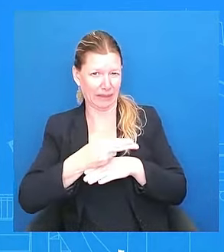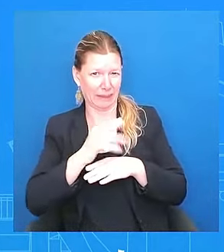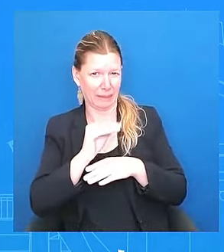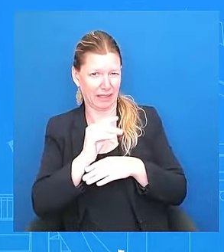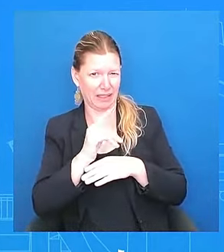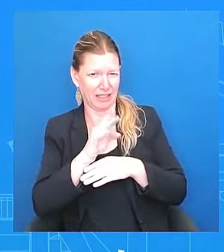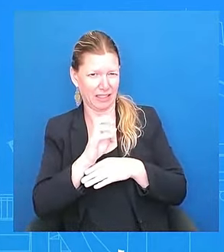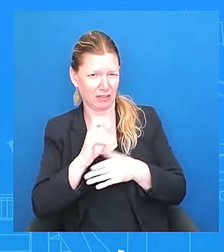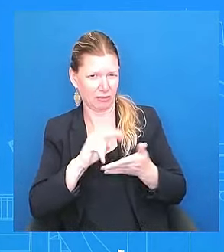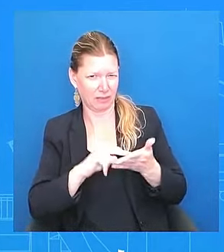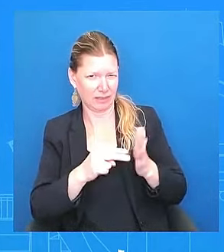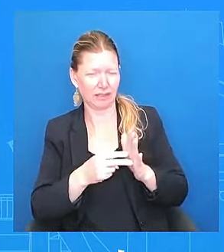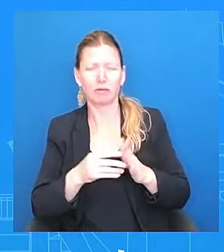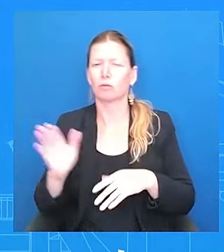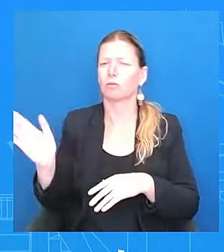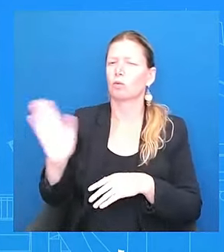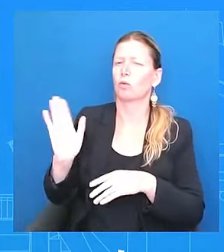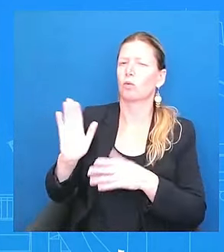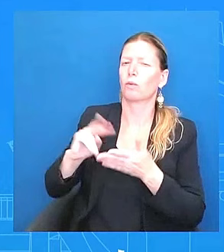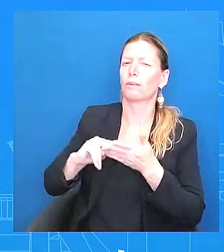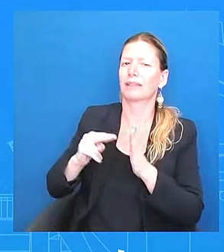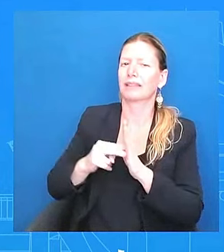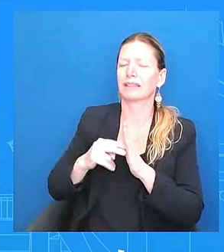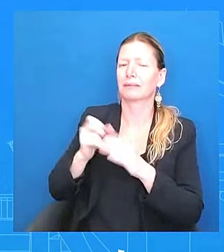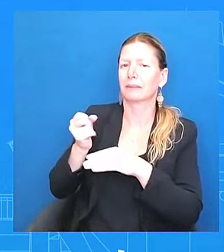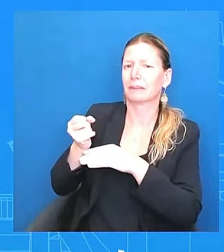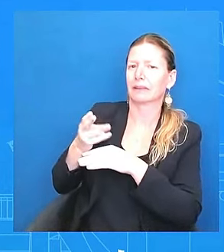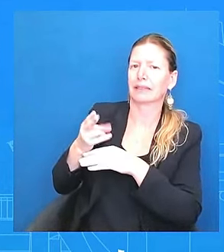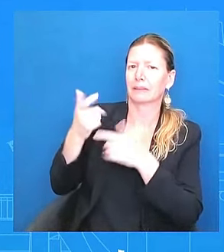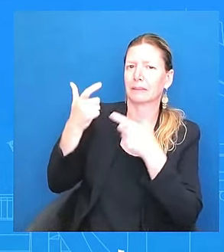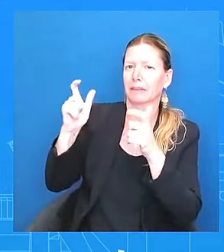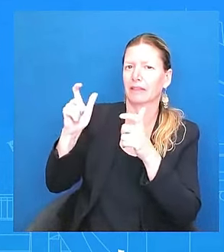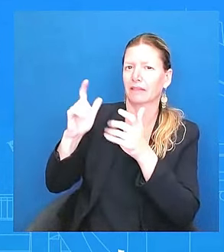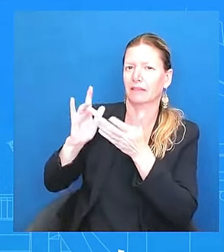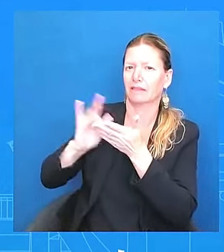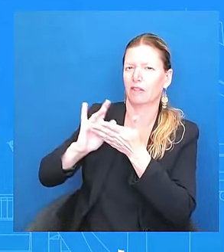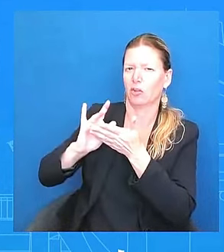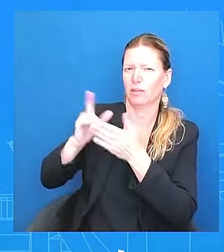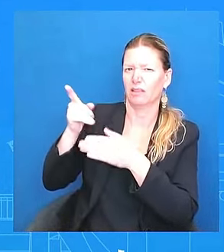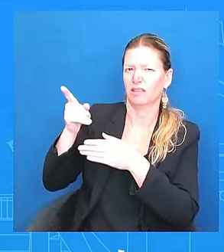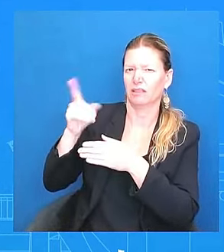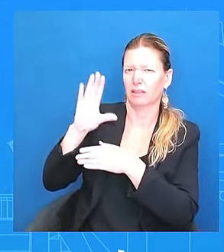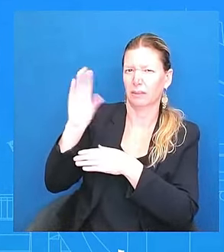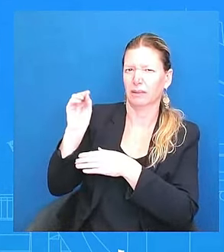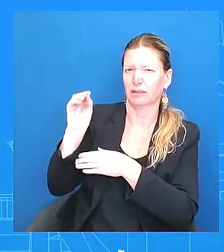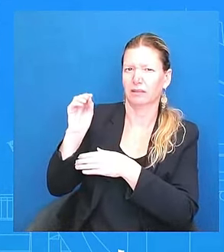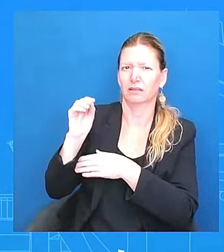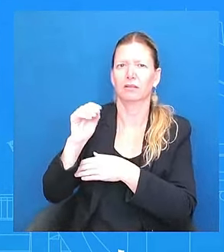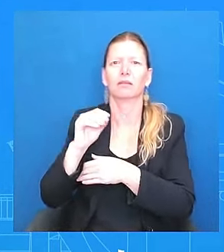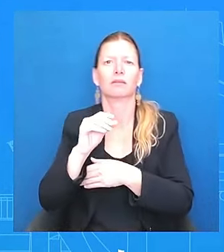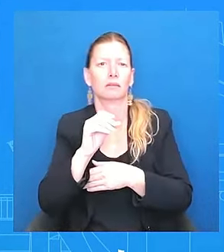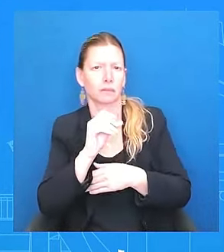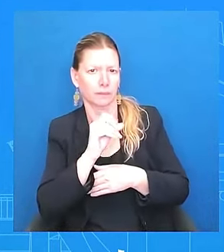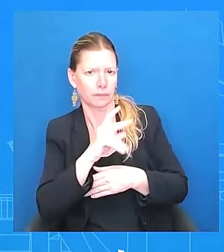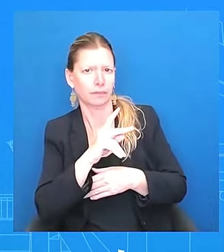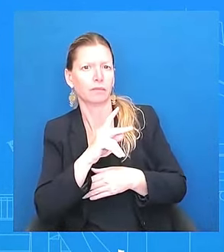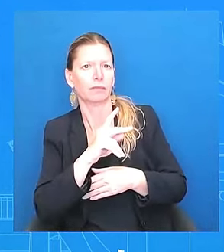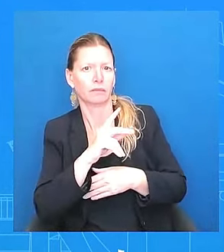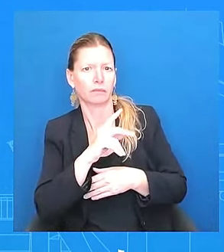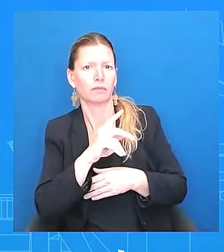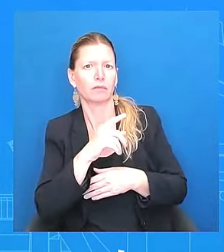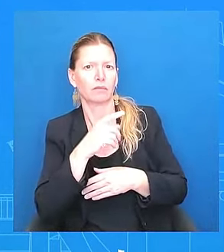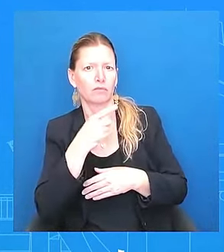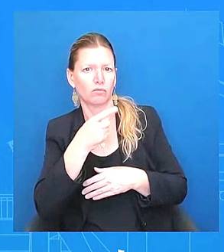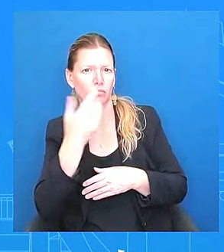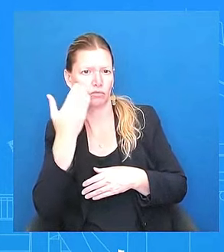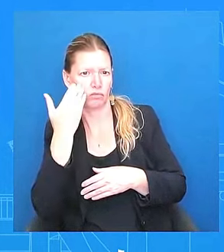president than most folks. You know him better than most anyone else. Can you say, you